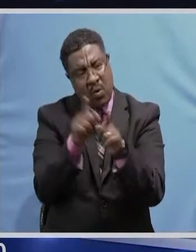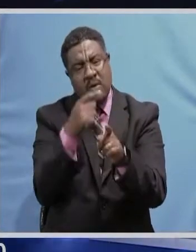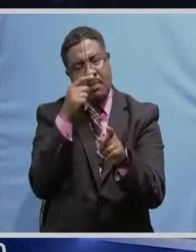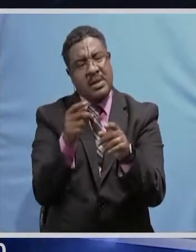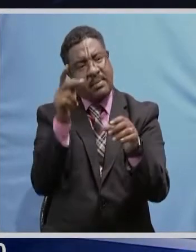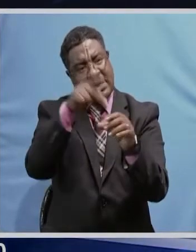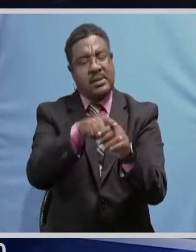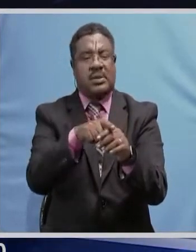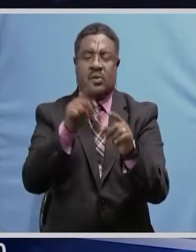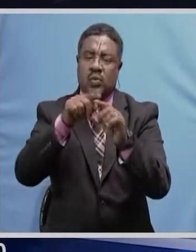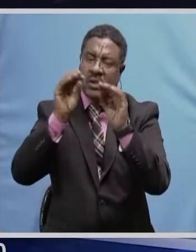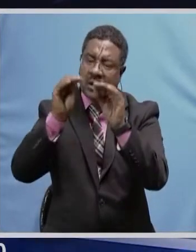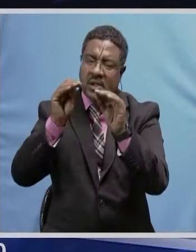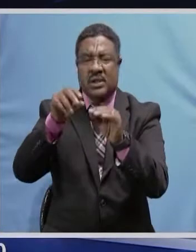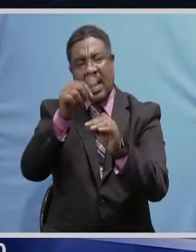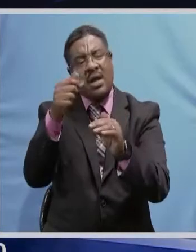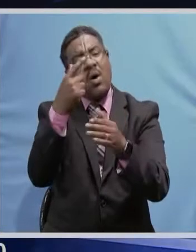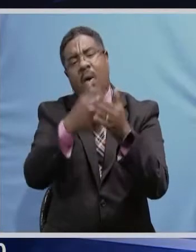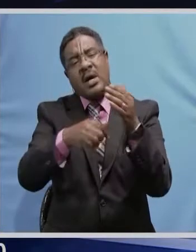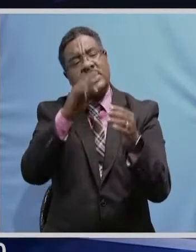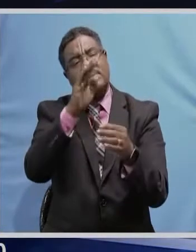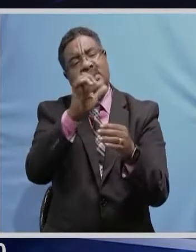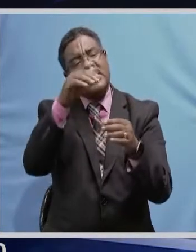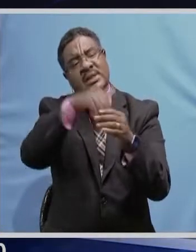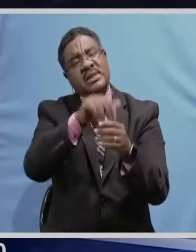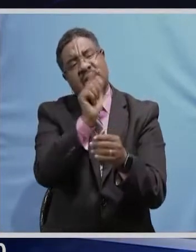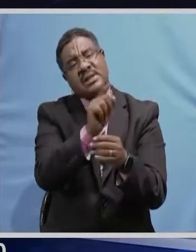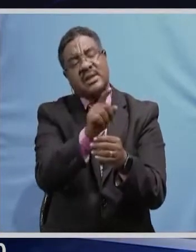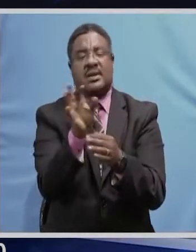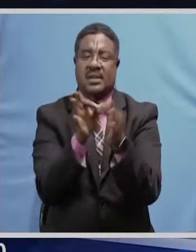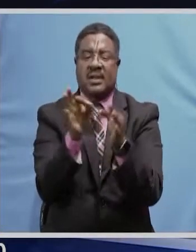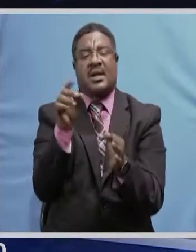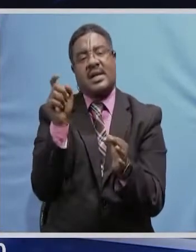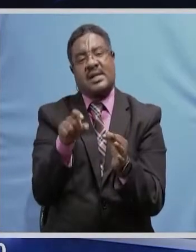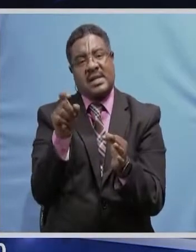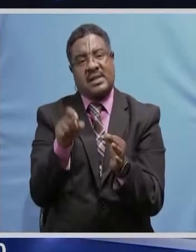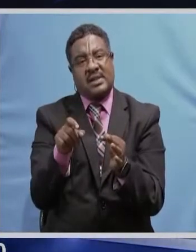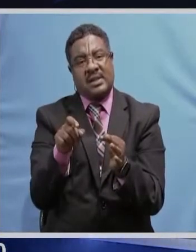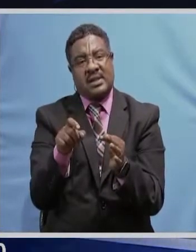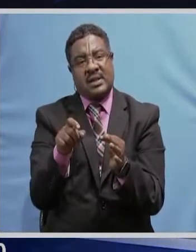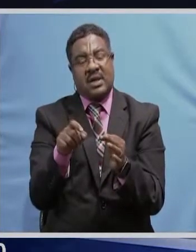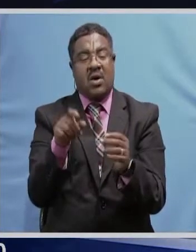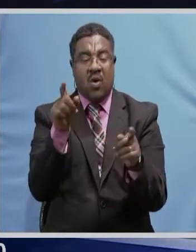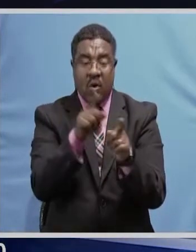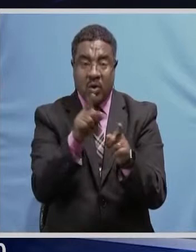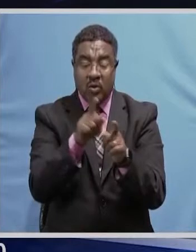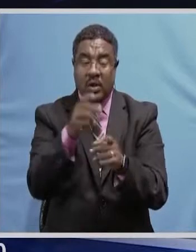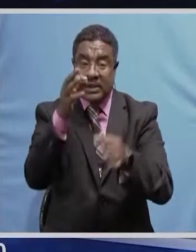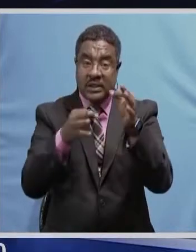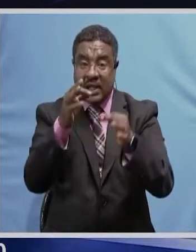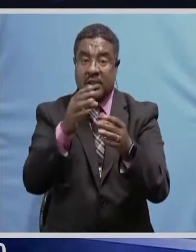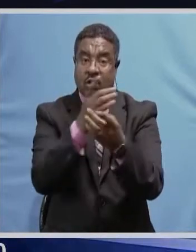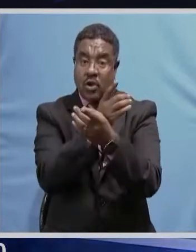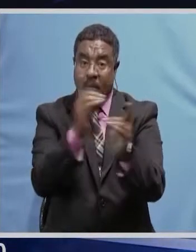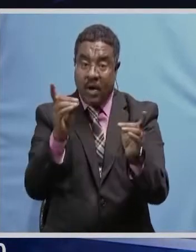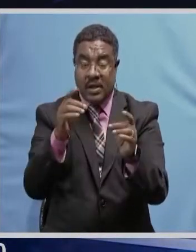enlightening Zambians on the content of the bill. Meanwhile, Authentic Advocates for Justice and Democracy President Joseph Changwe says